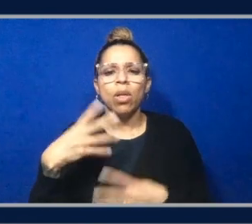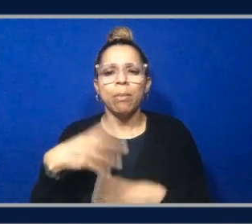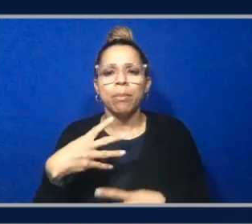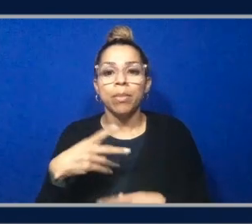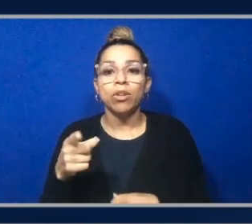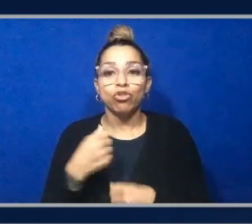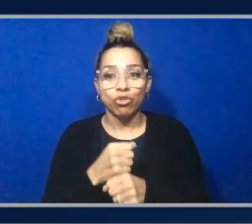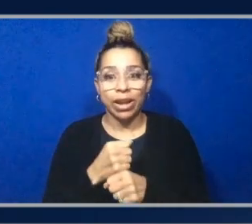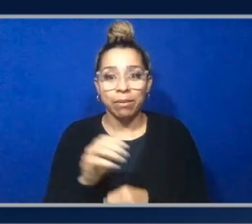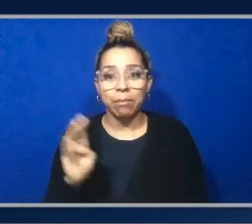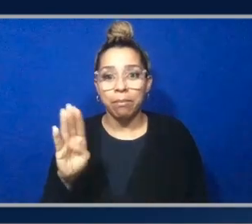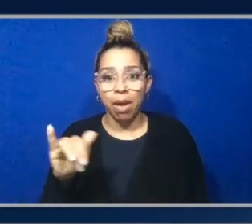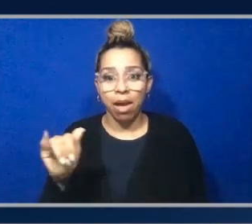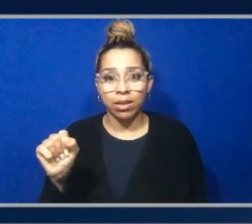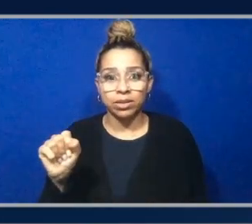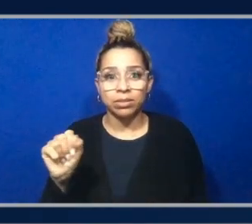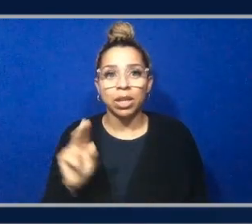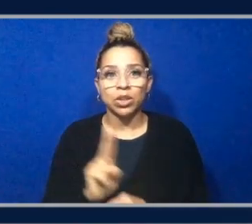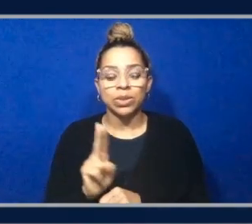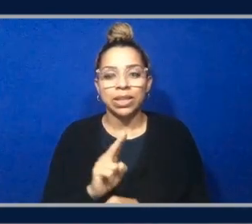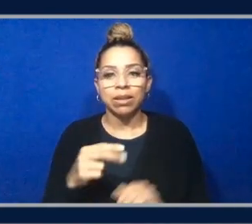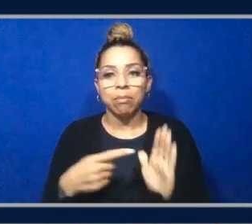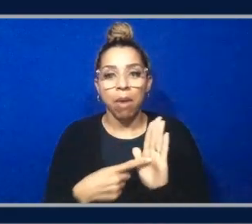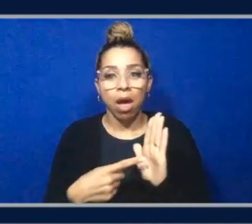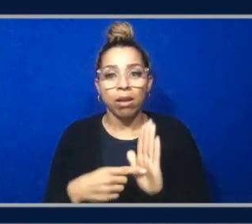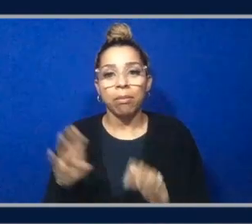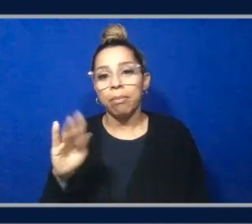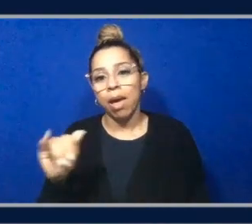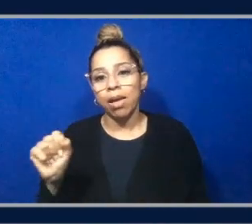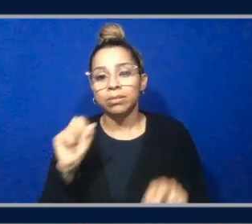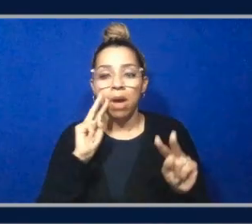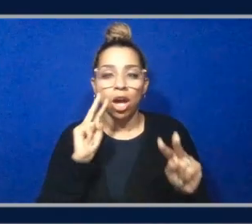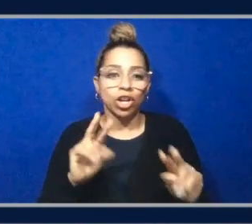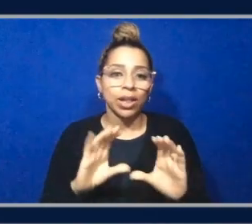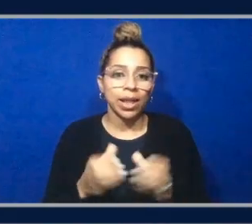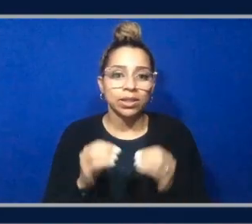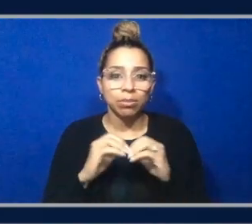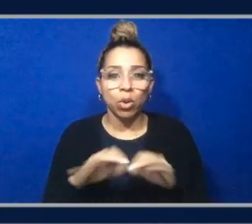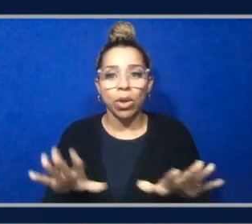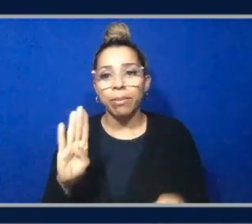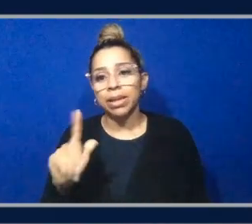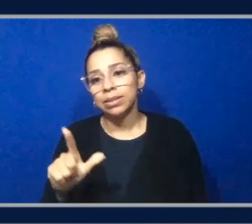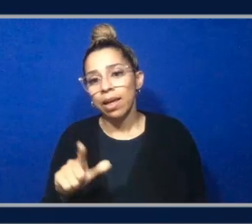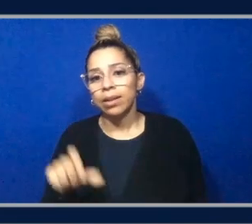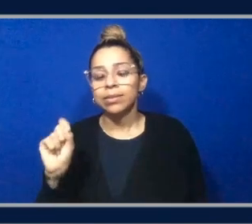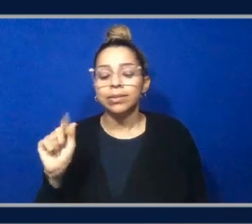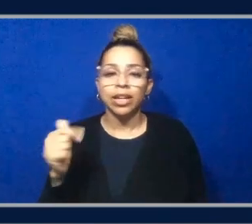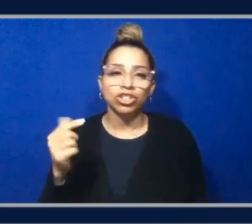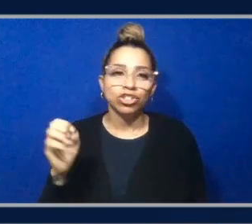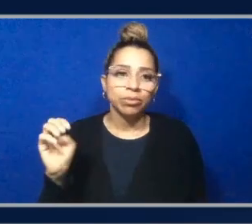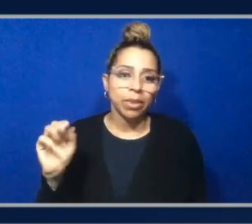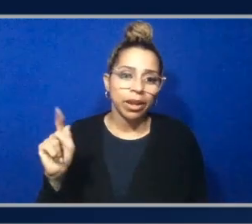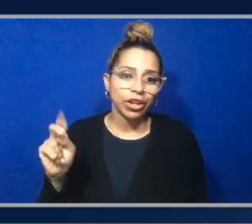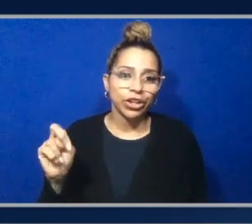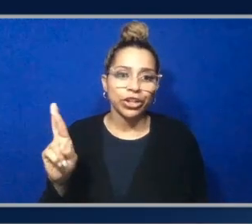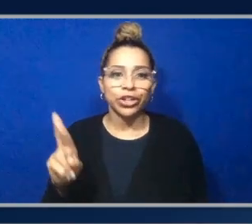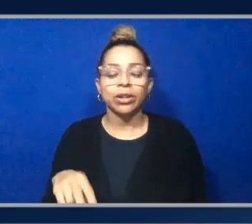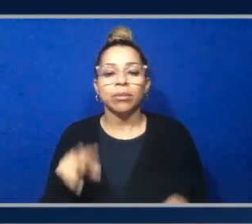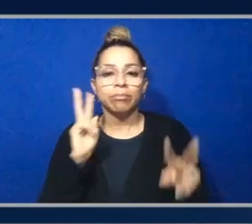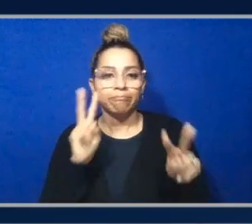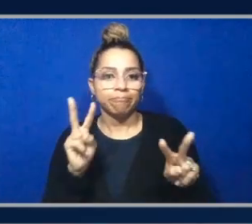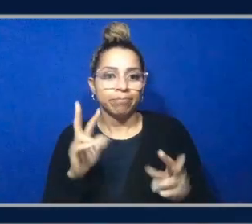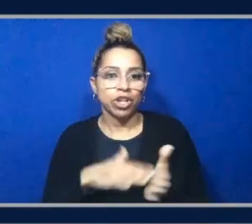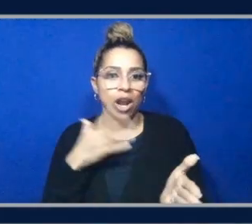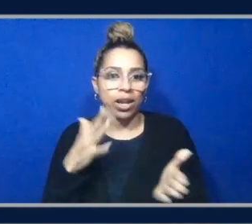baseline by using the model bias monitor class, deploy the baseline to SageMaker model monetary periodically check for bias drift and capture violations,